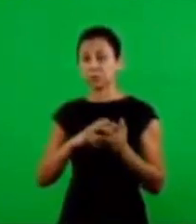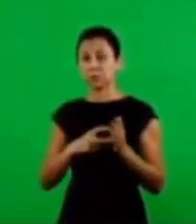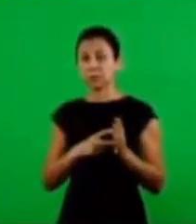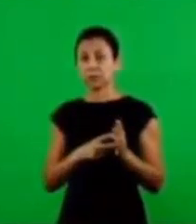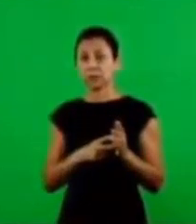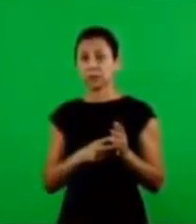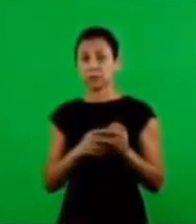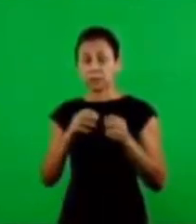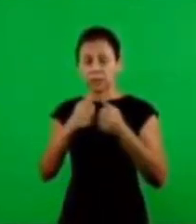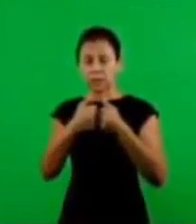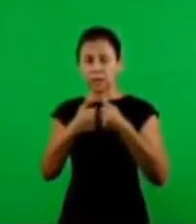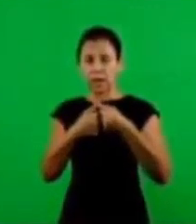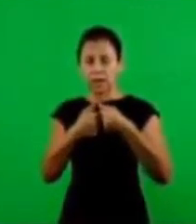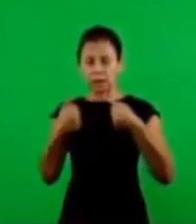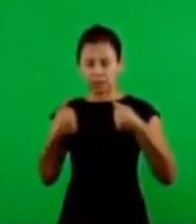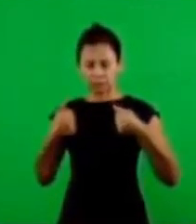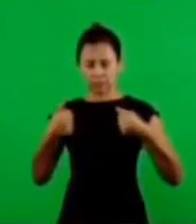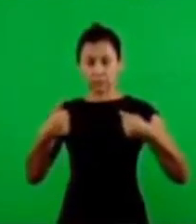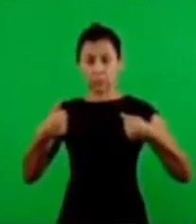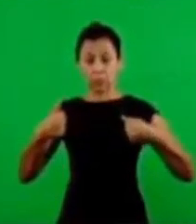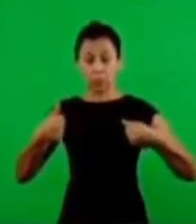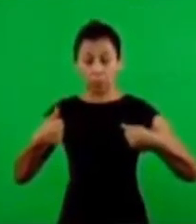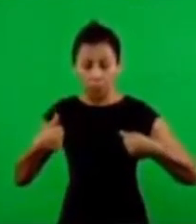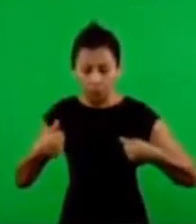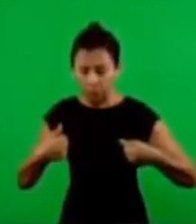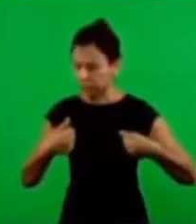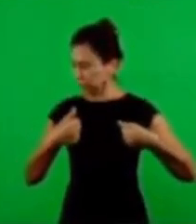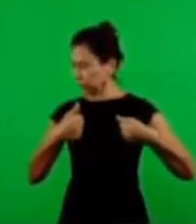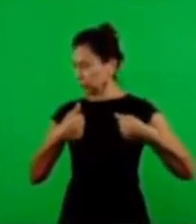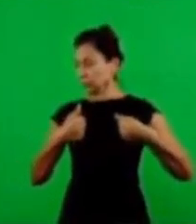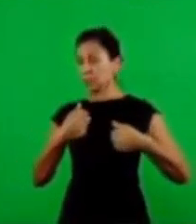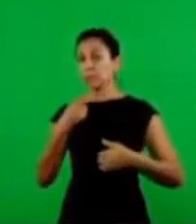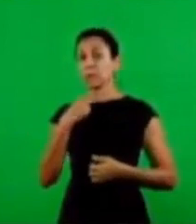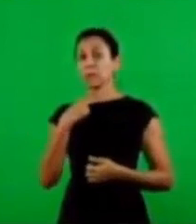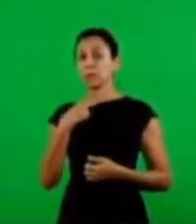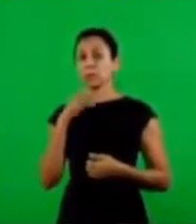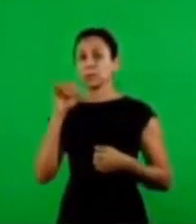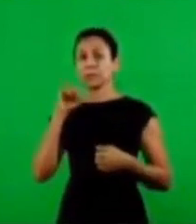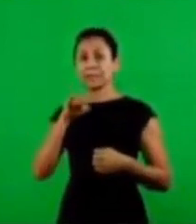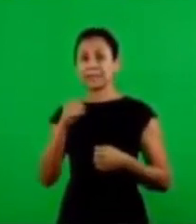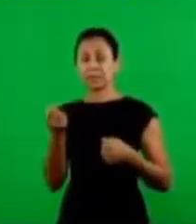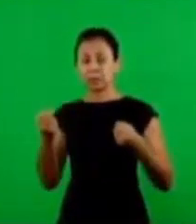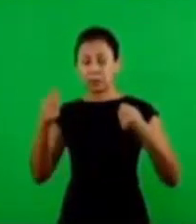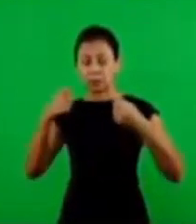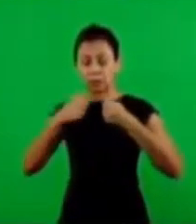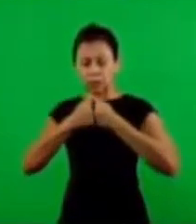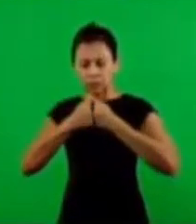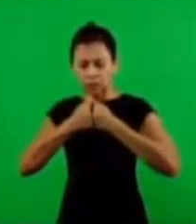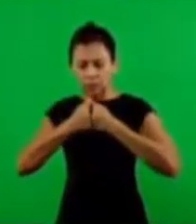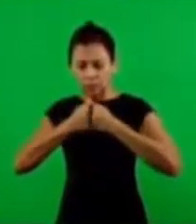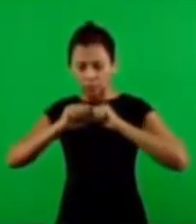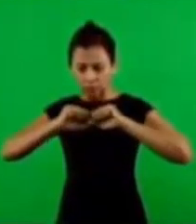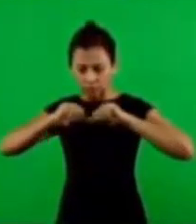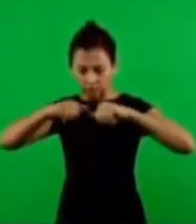they could not look inside and those that looked inside died because it was a mystery which was for the church